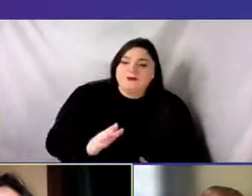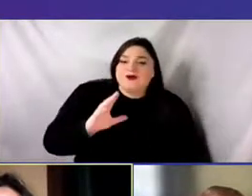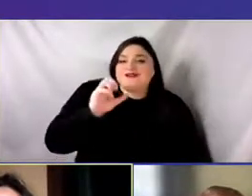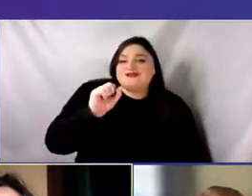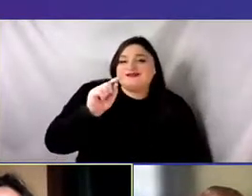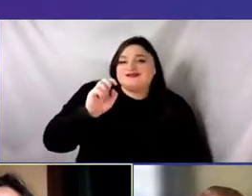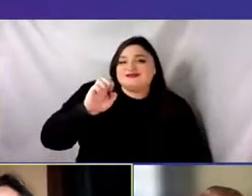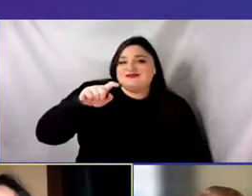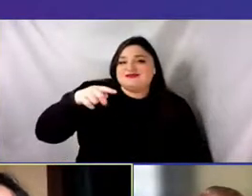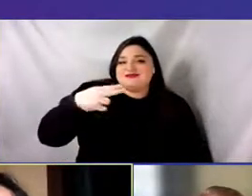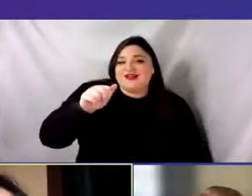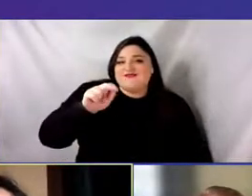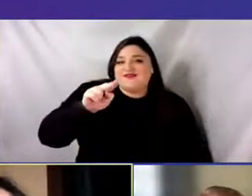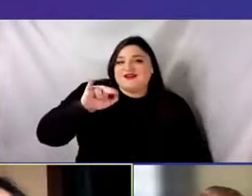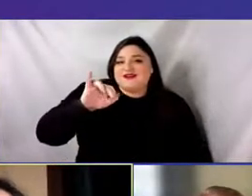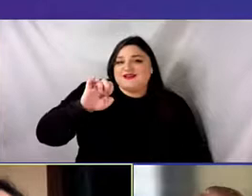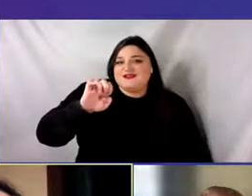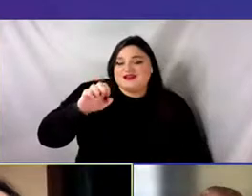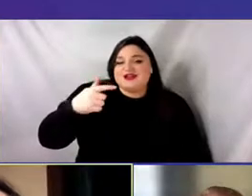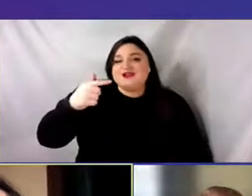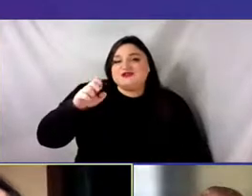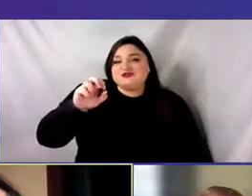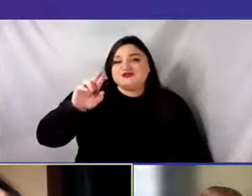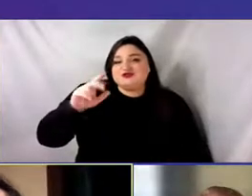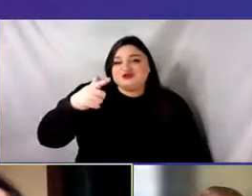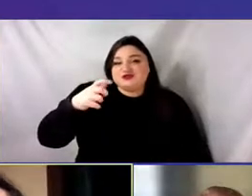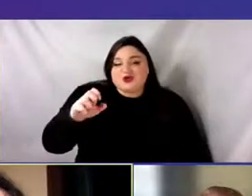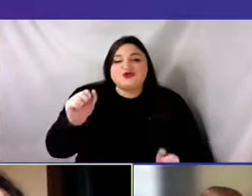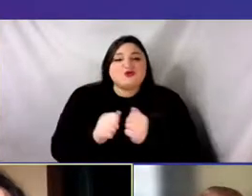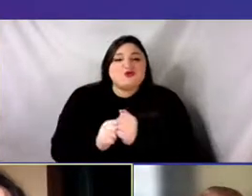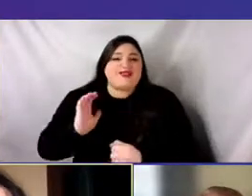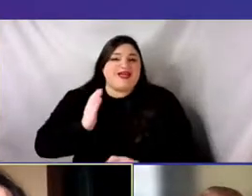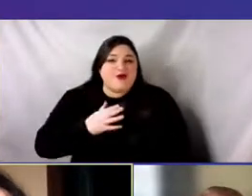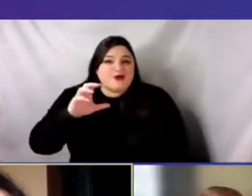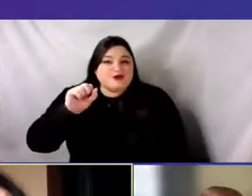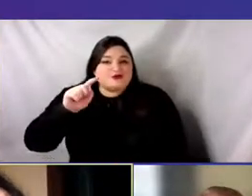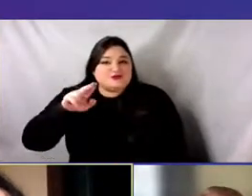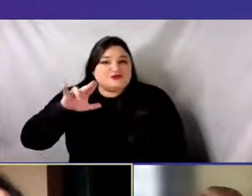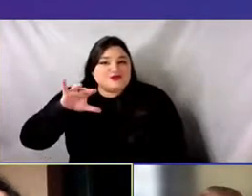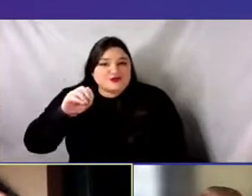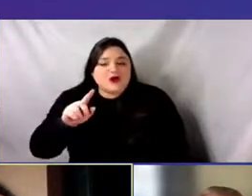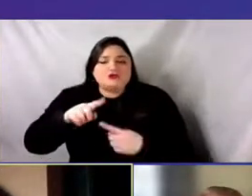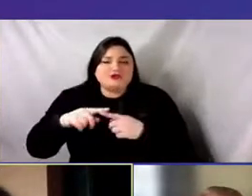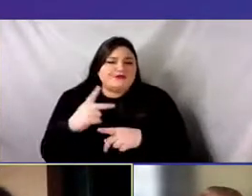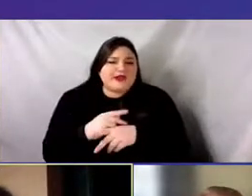artists to figure out how to make work as the economy evolves.